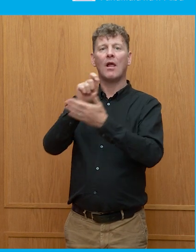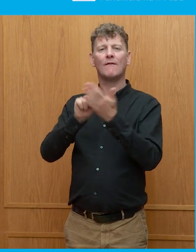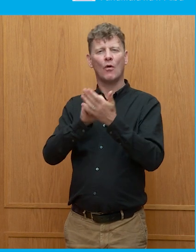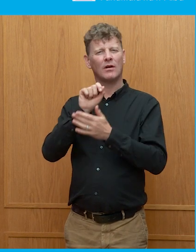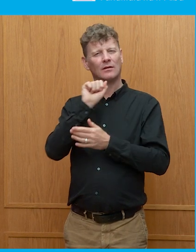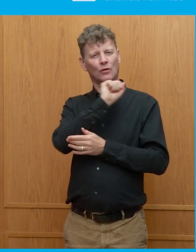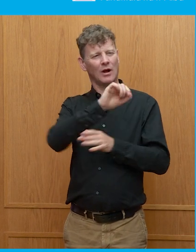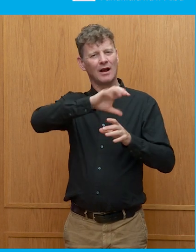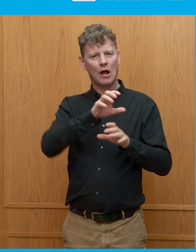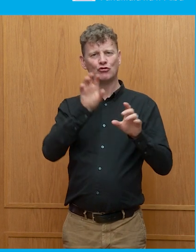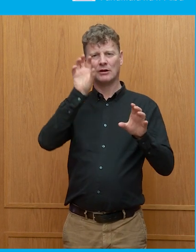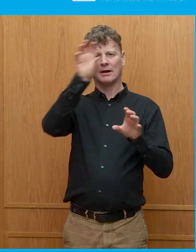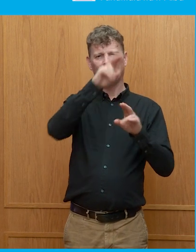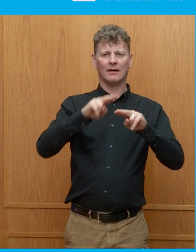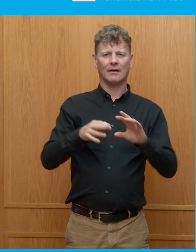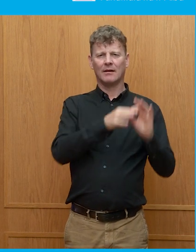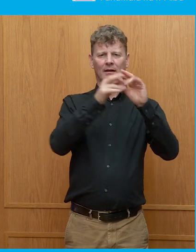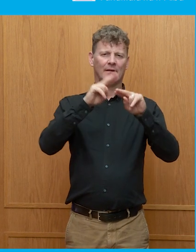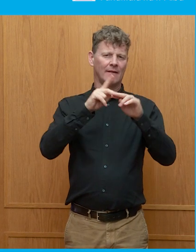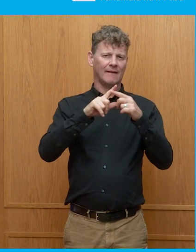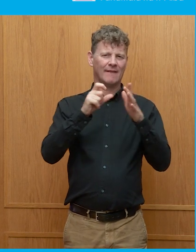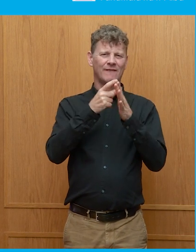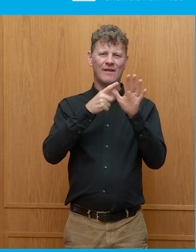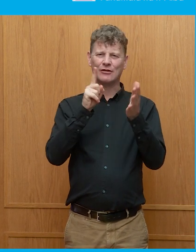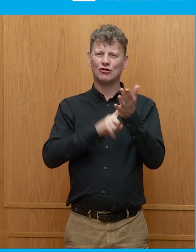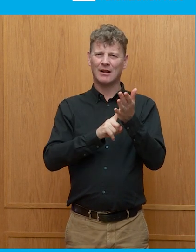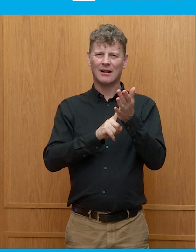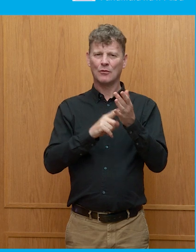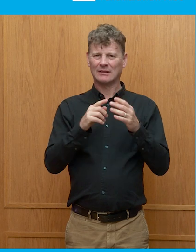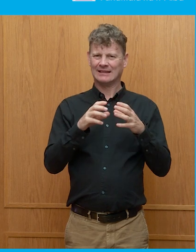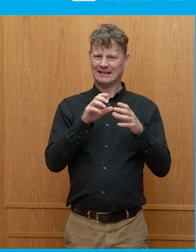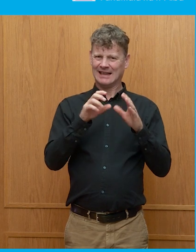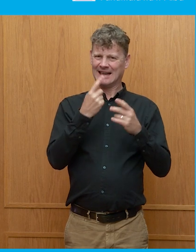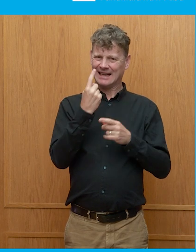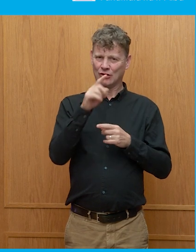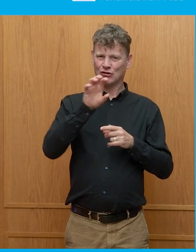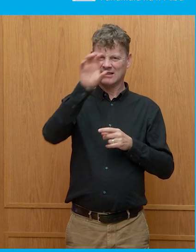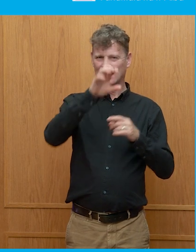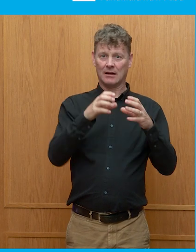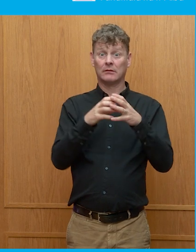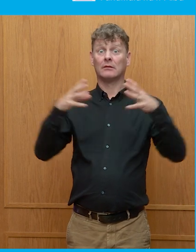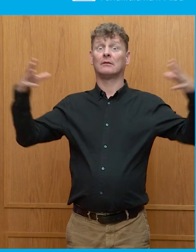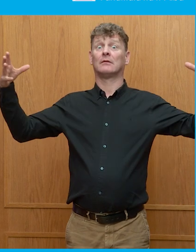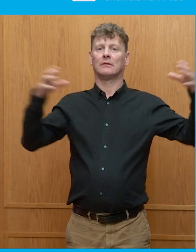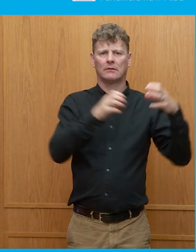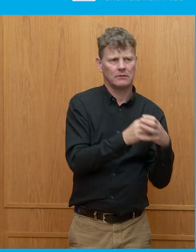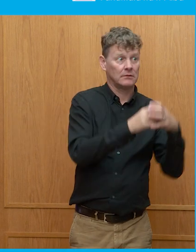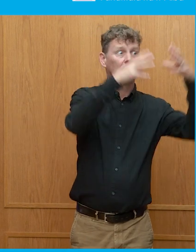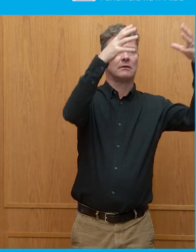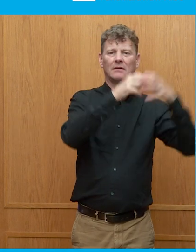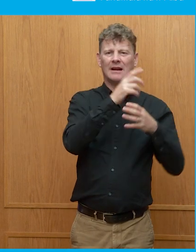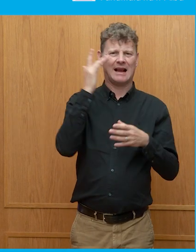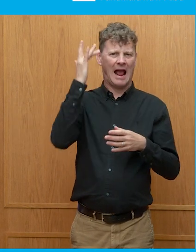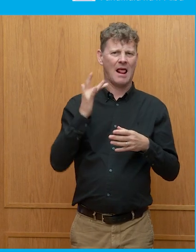has such massive disparities in the size of the states. Because if you didn't have that, if you didn't have some way to modify the influence of California,